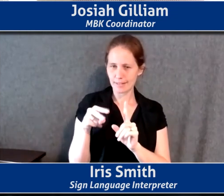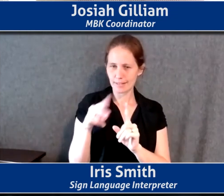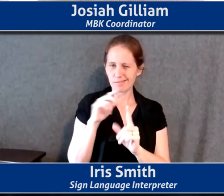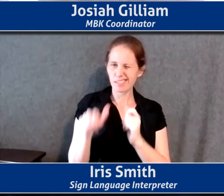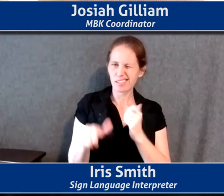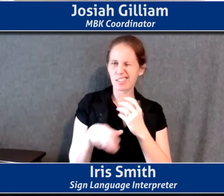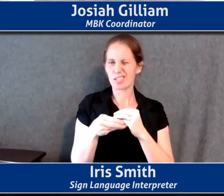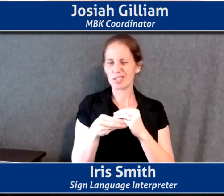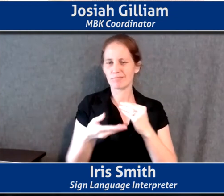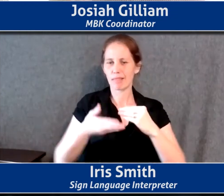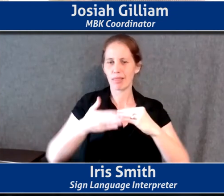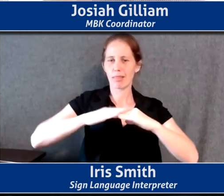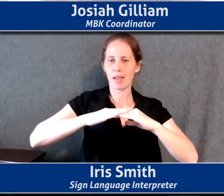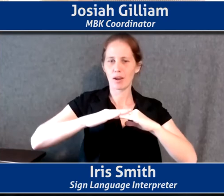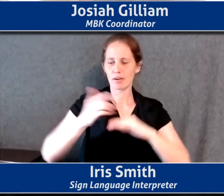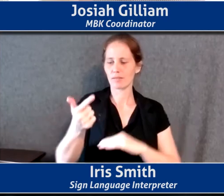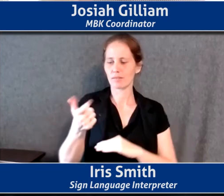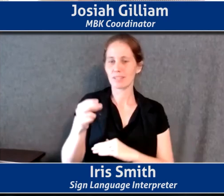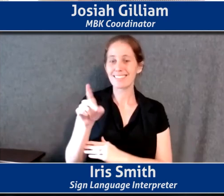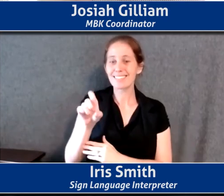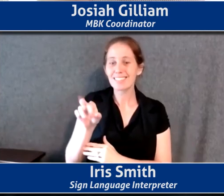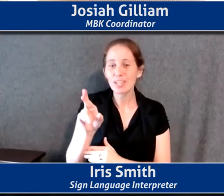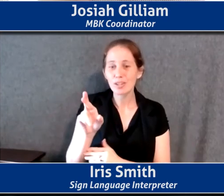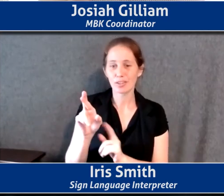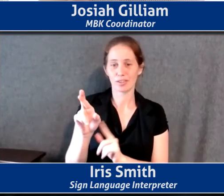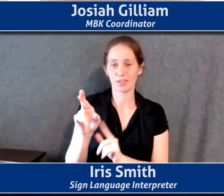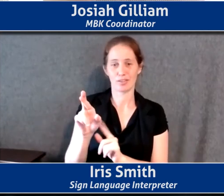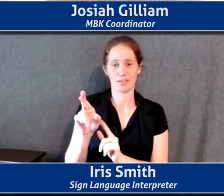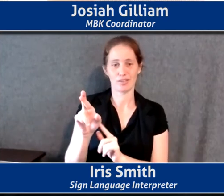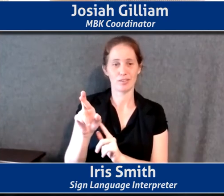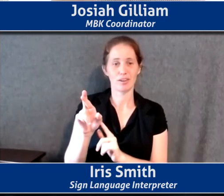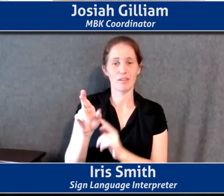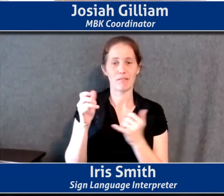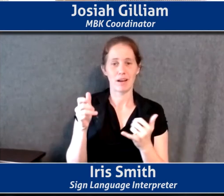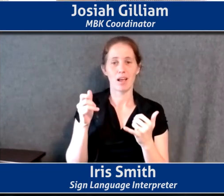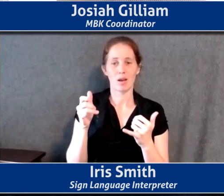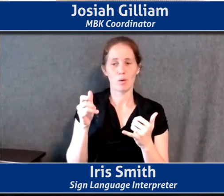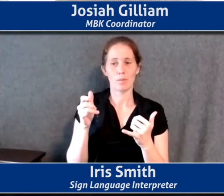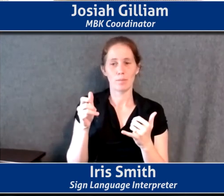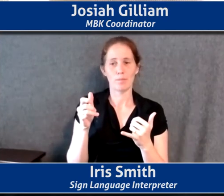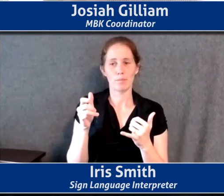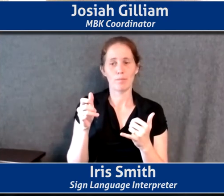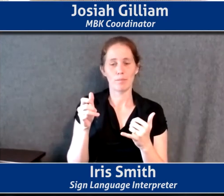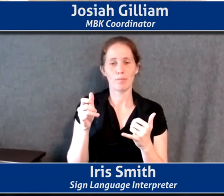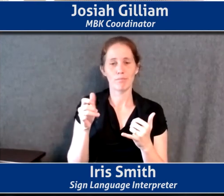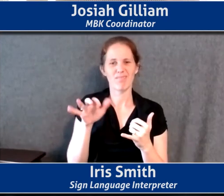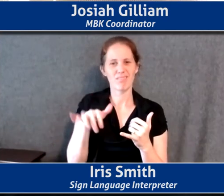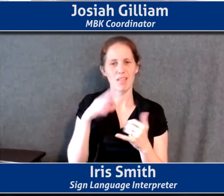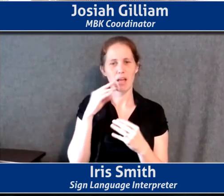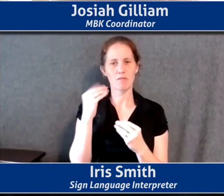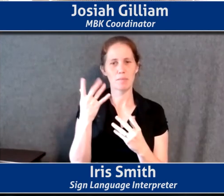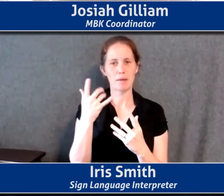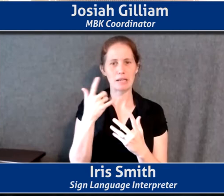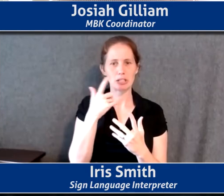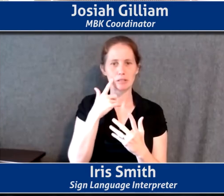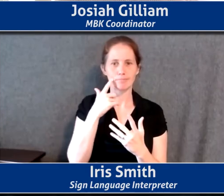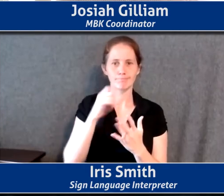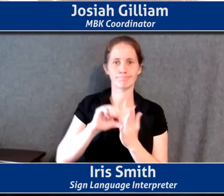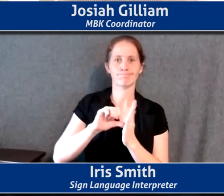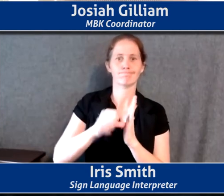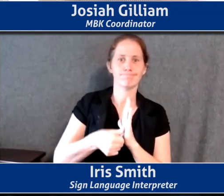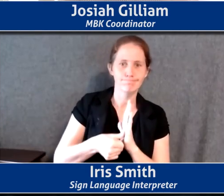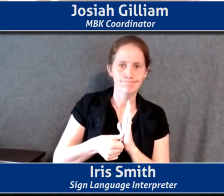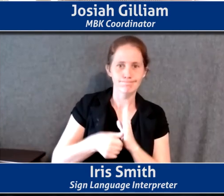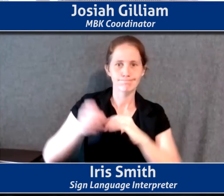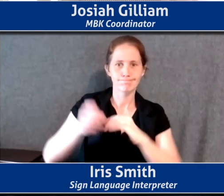of gender, um, that, that, that, uh, makes the data yell out at you, so to speak. I